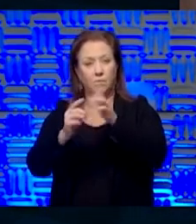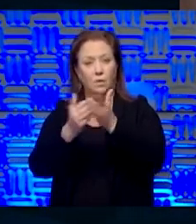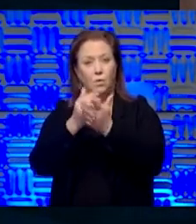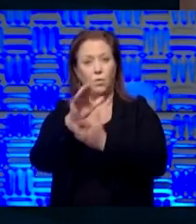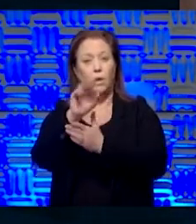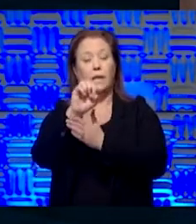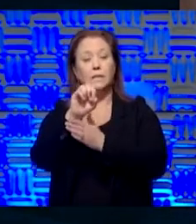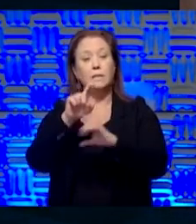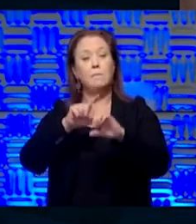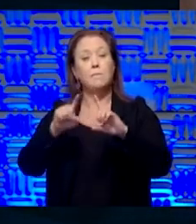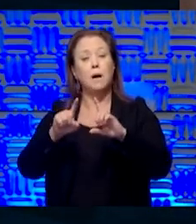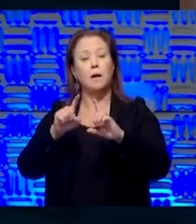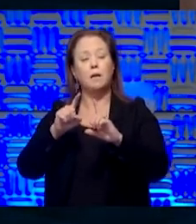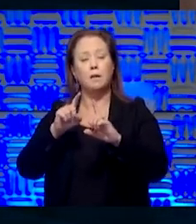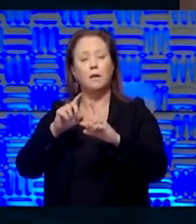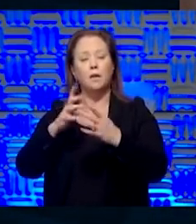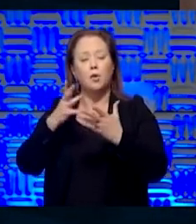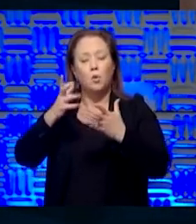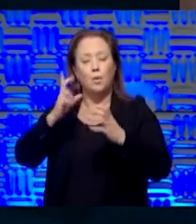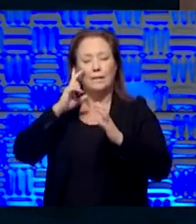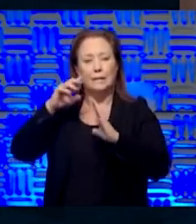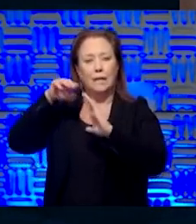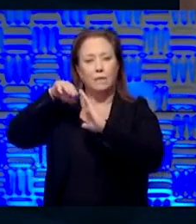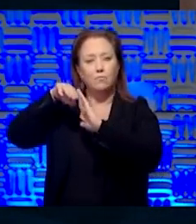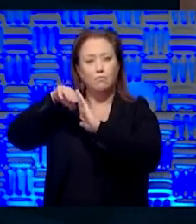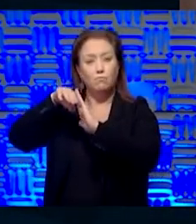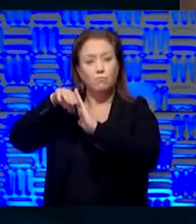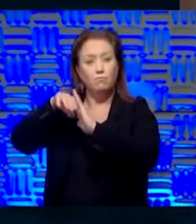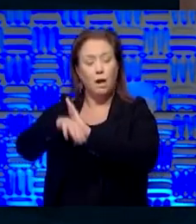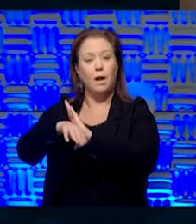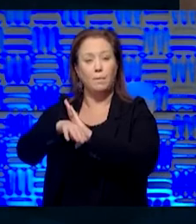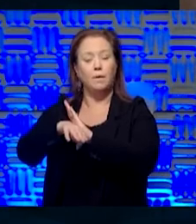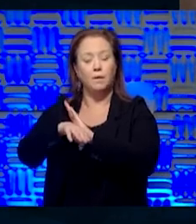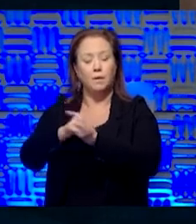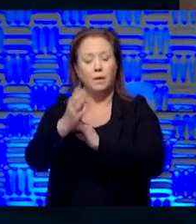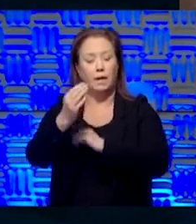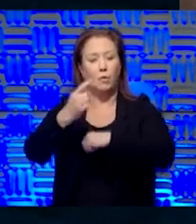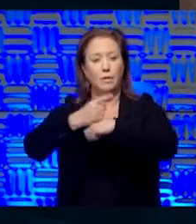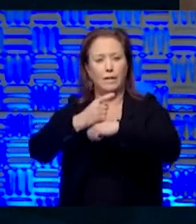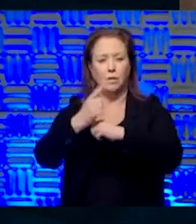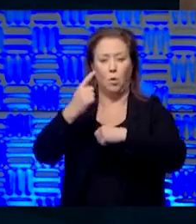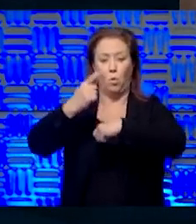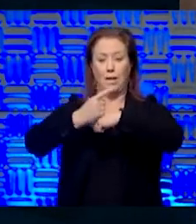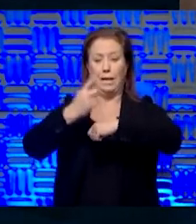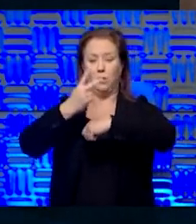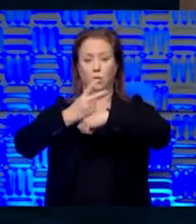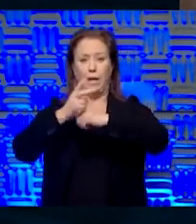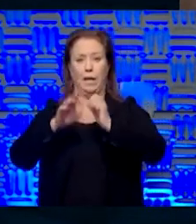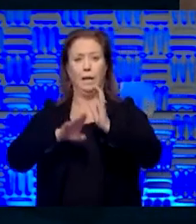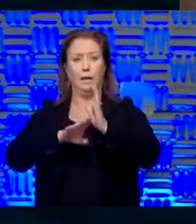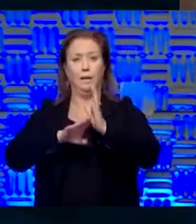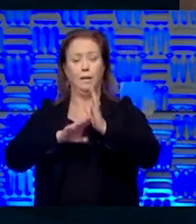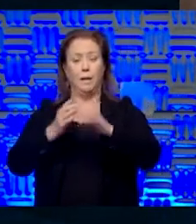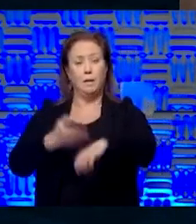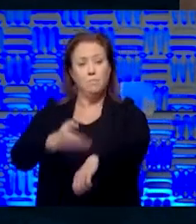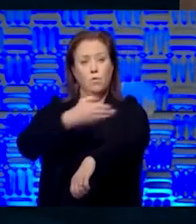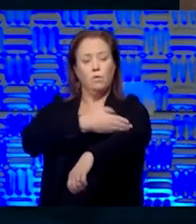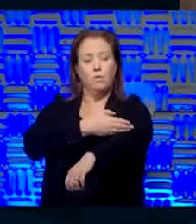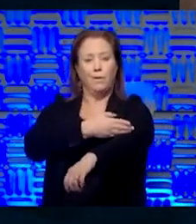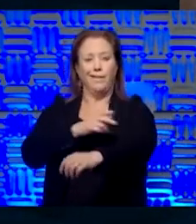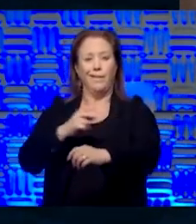drop consistently to make sure that it's not just false hope by a day or two of improvement and then a resurgence. So